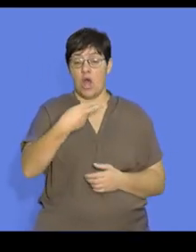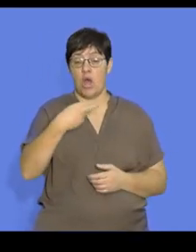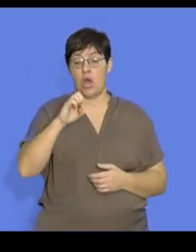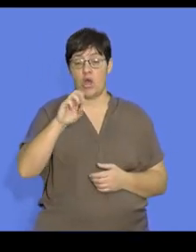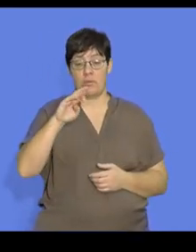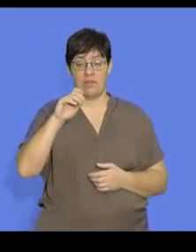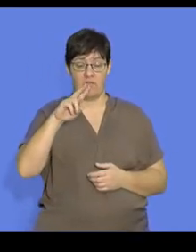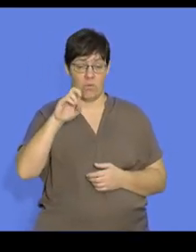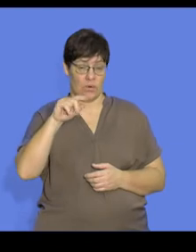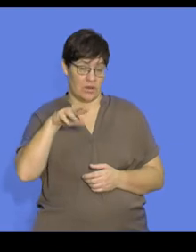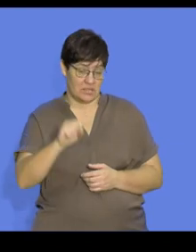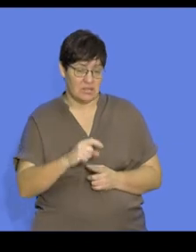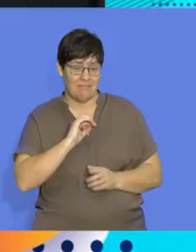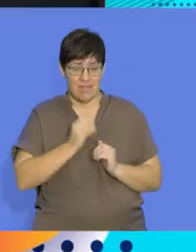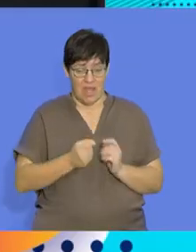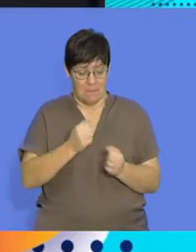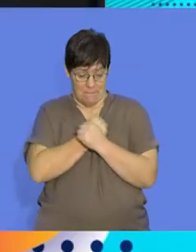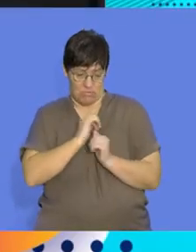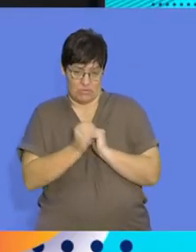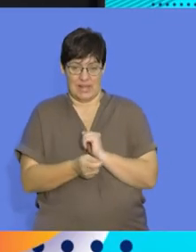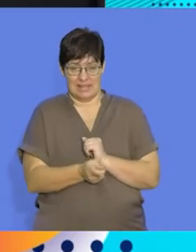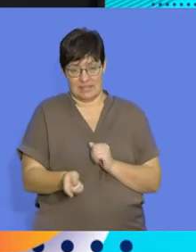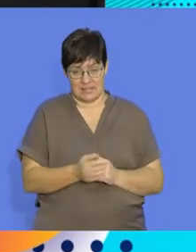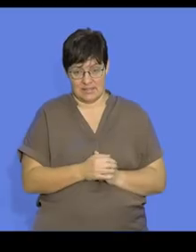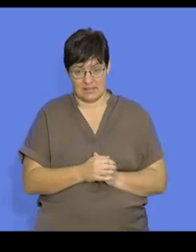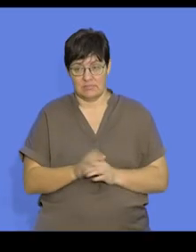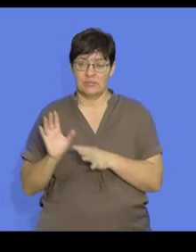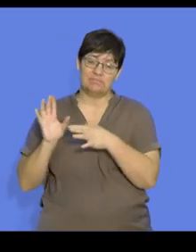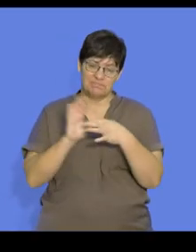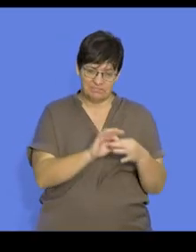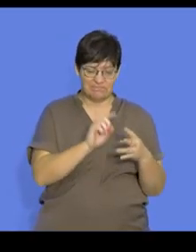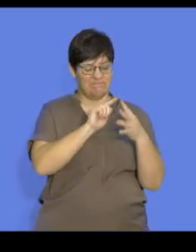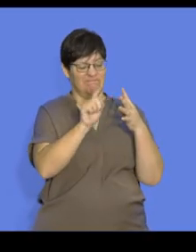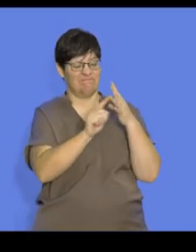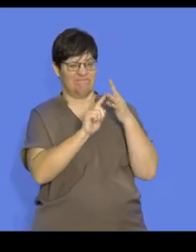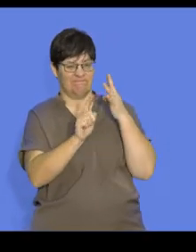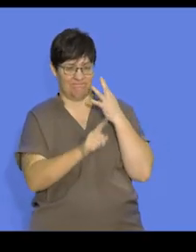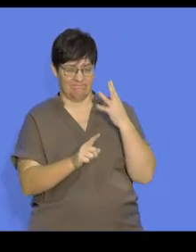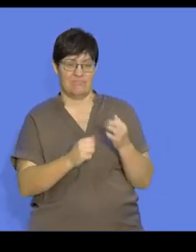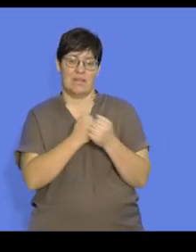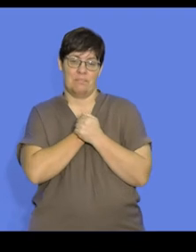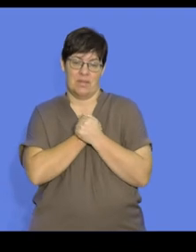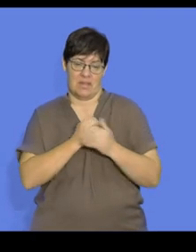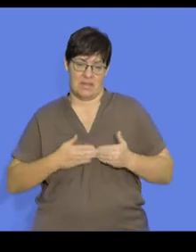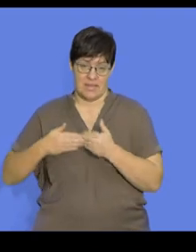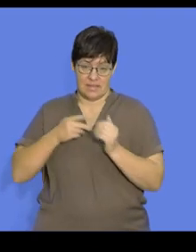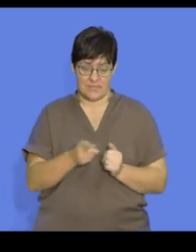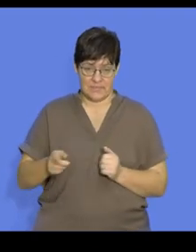the young are often protected by their parents, and so this links to different types of parental care.